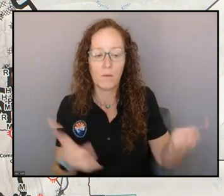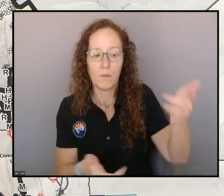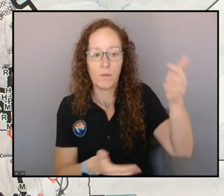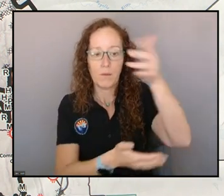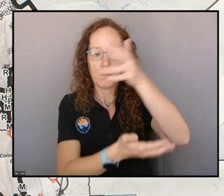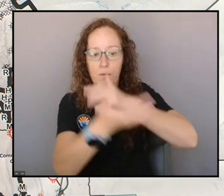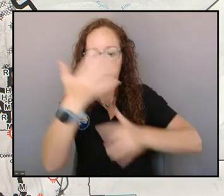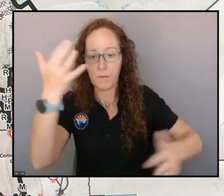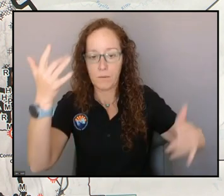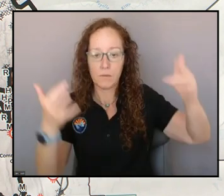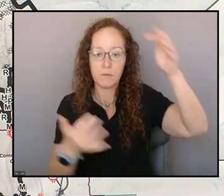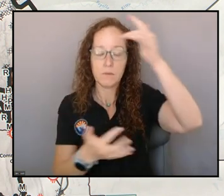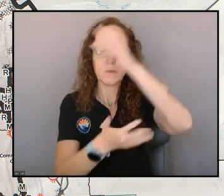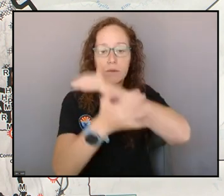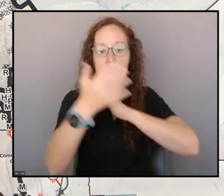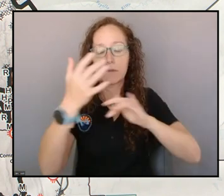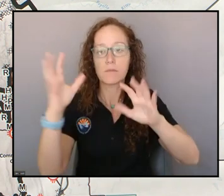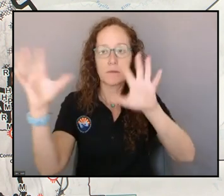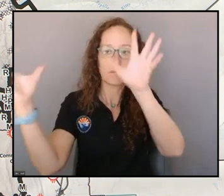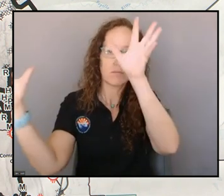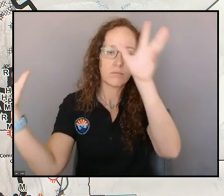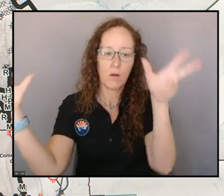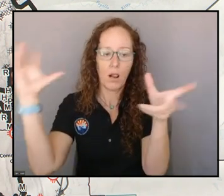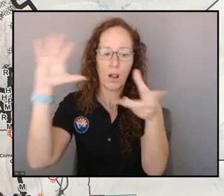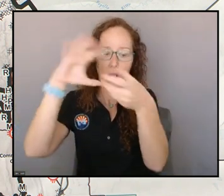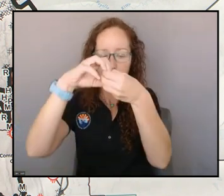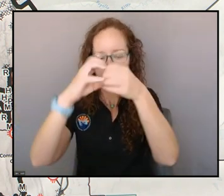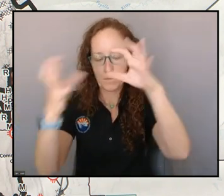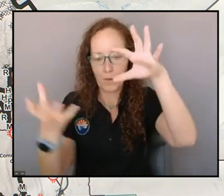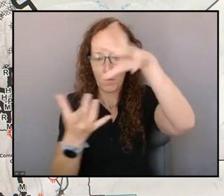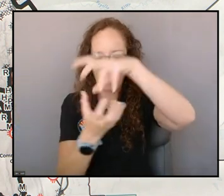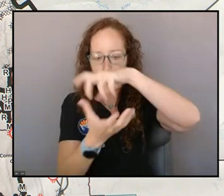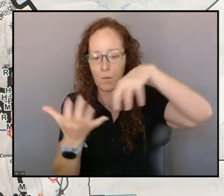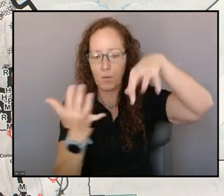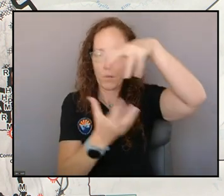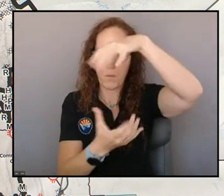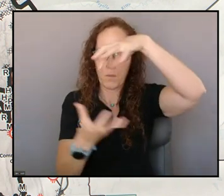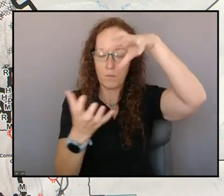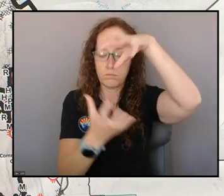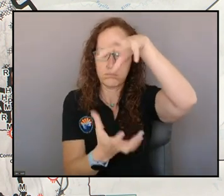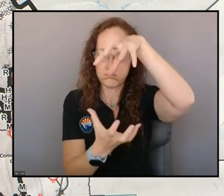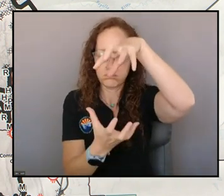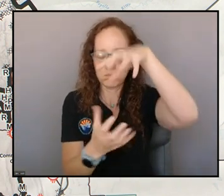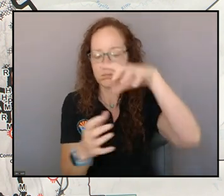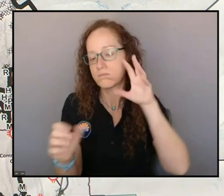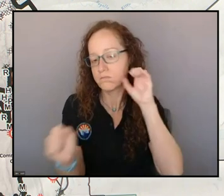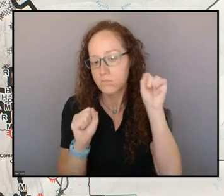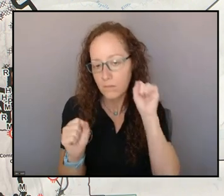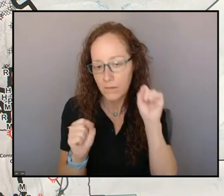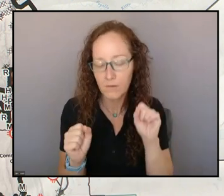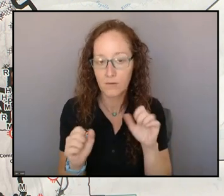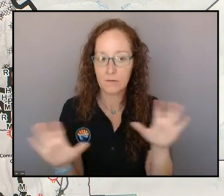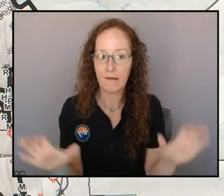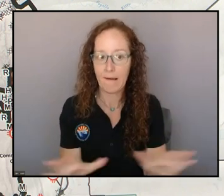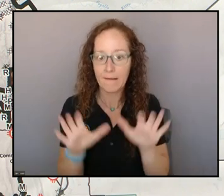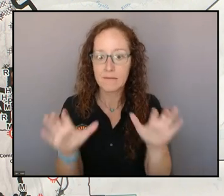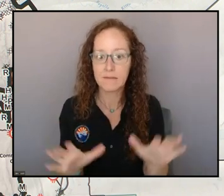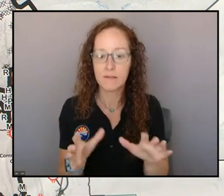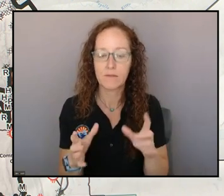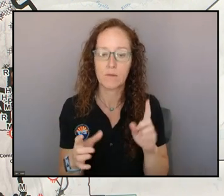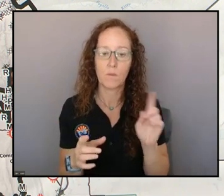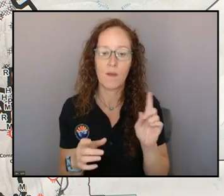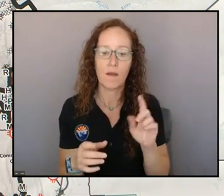system moving on through. So, that sets the stage for Tuesday to be a particularly active day in and around the northeast